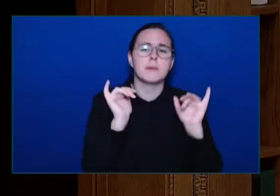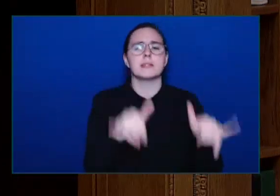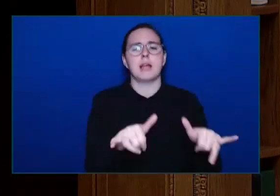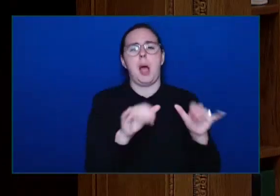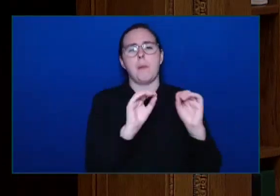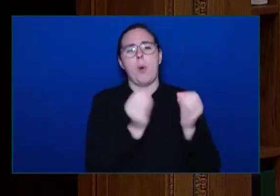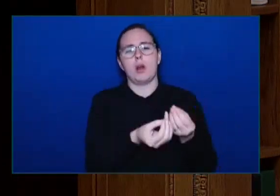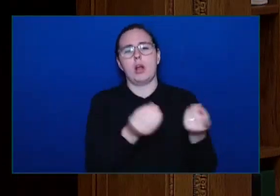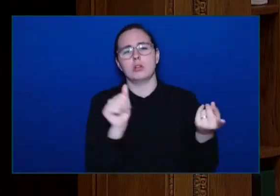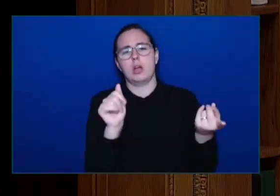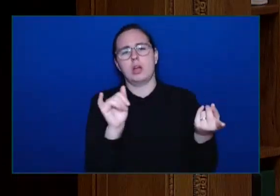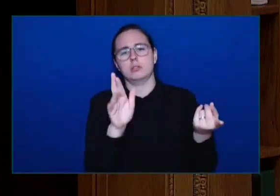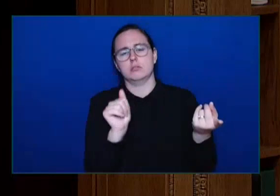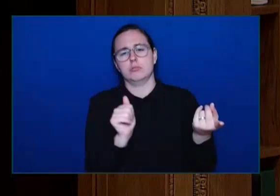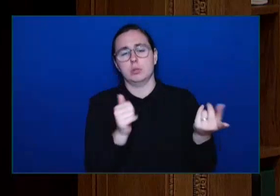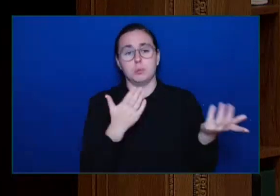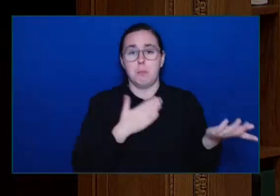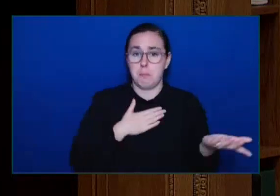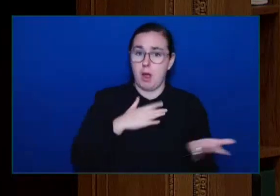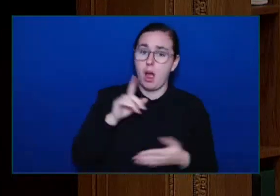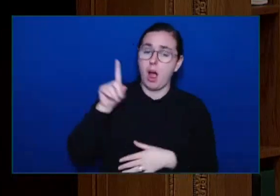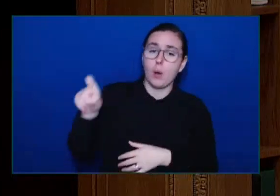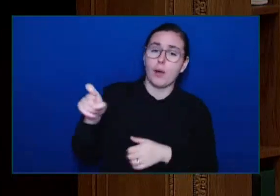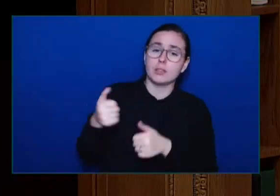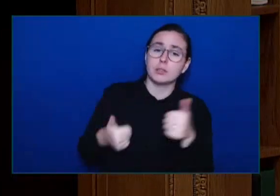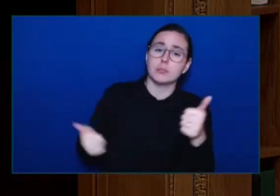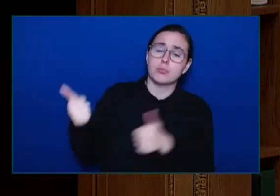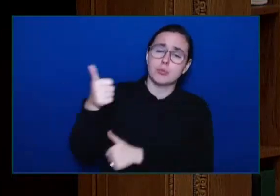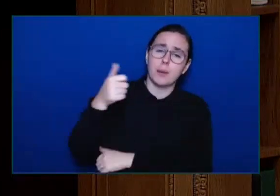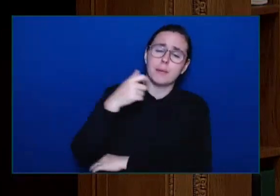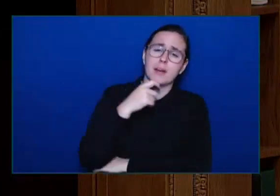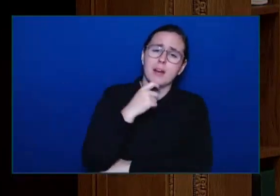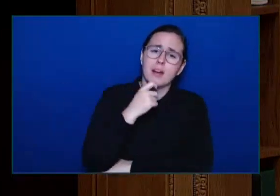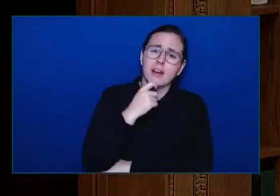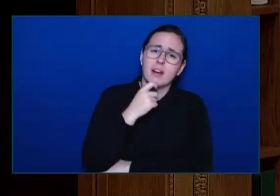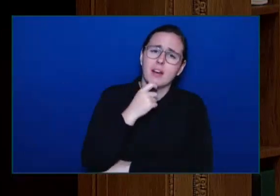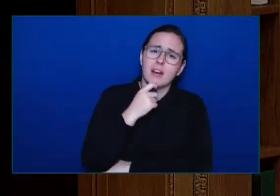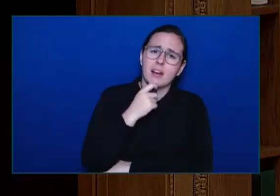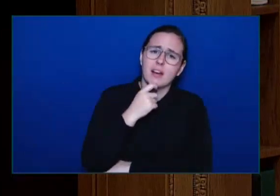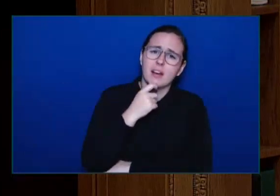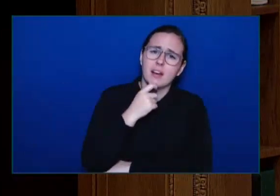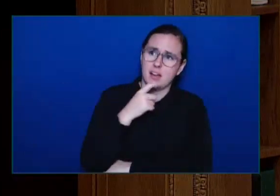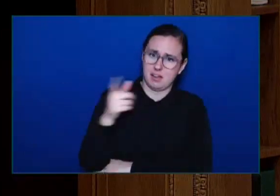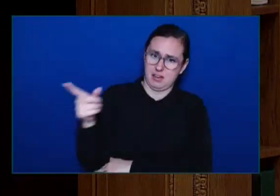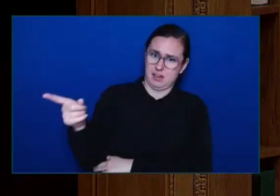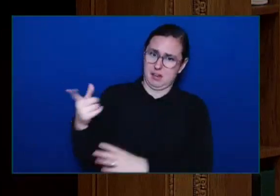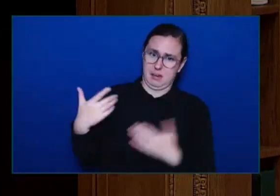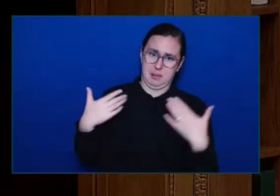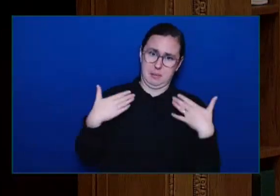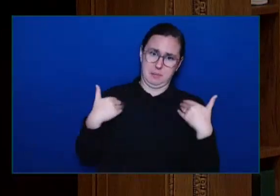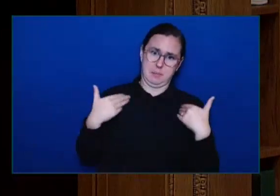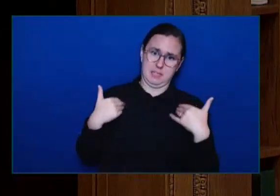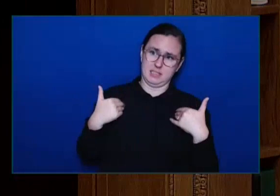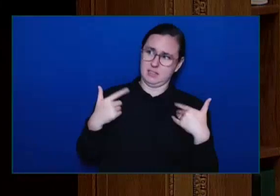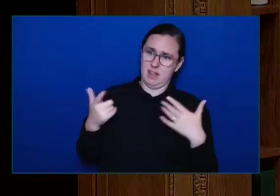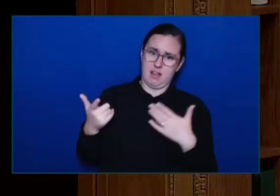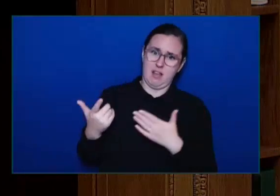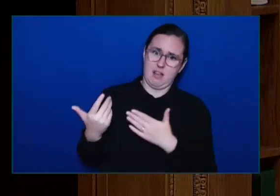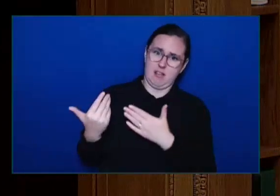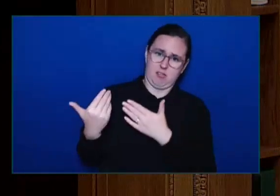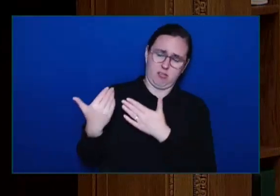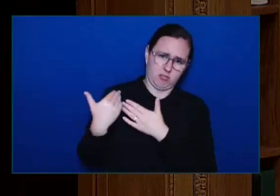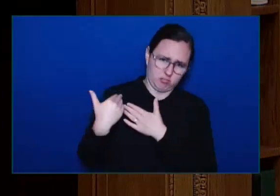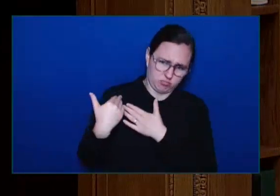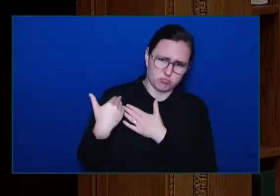Does he understand the concept Of ministerial responsibility? Does he accept it? Or is it just a